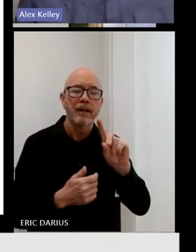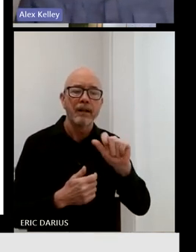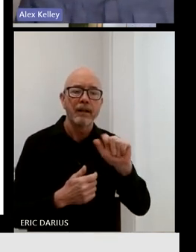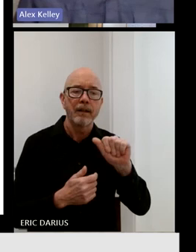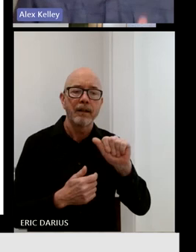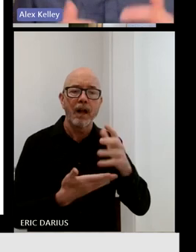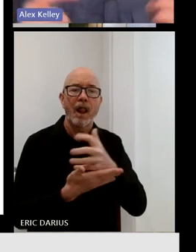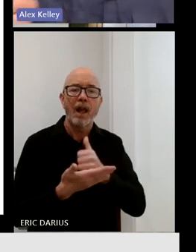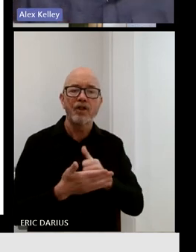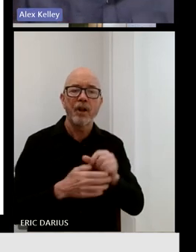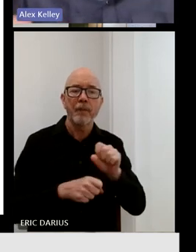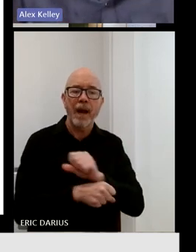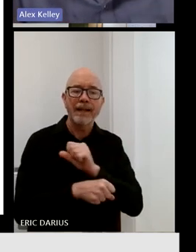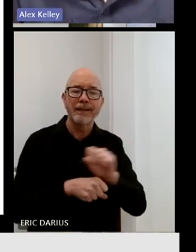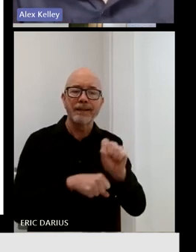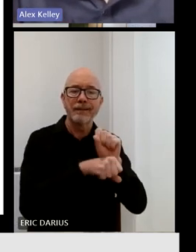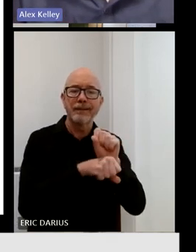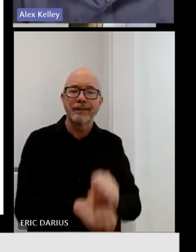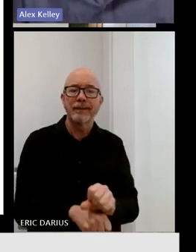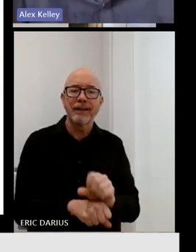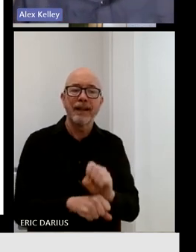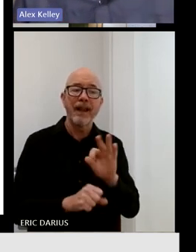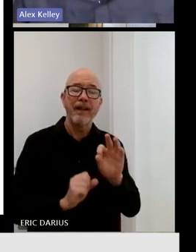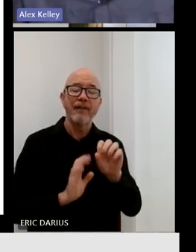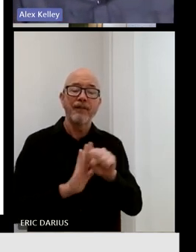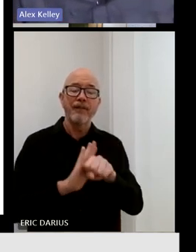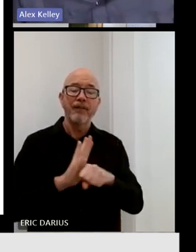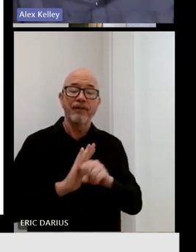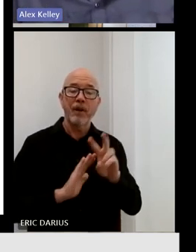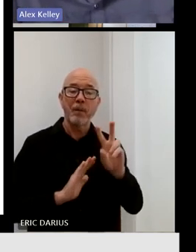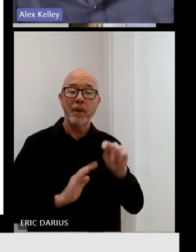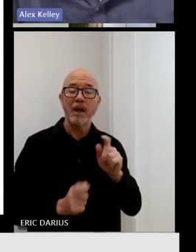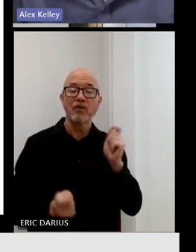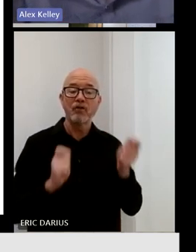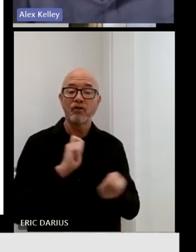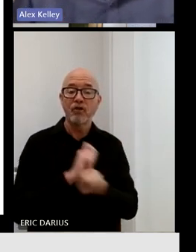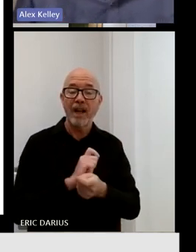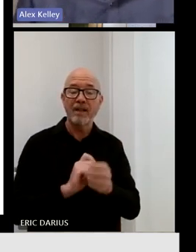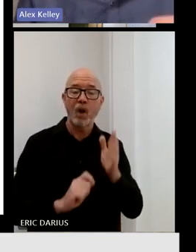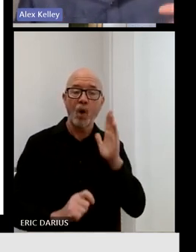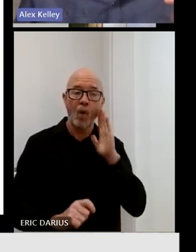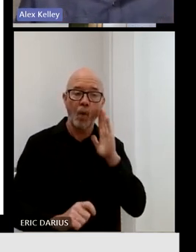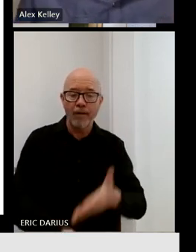we think if the state were able to make these changes, it will strengthen the planning abilities.